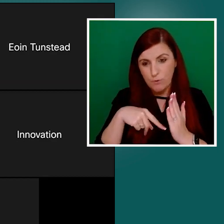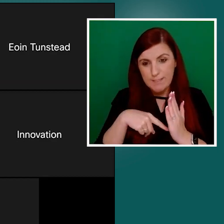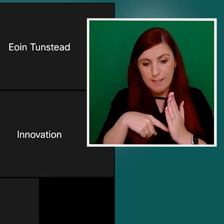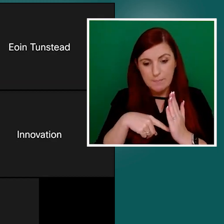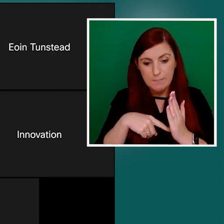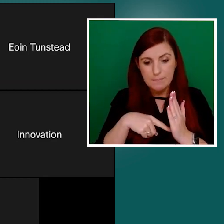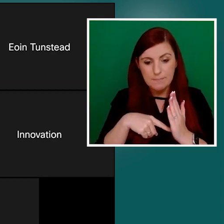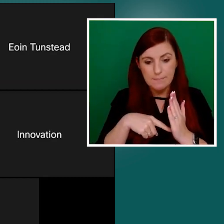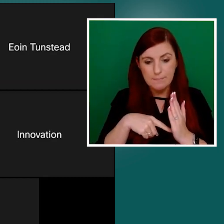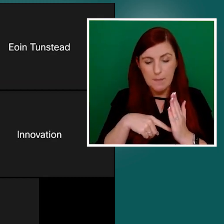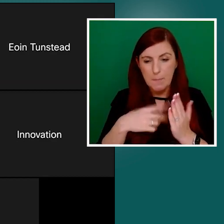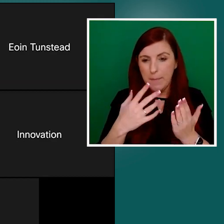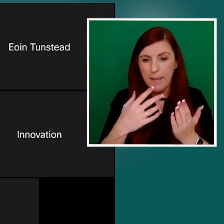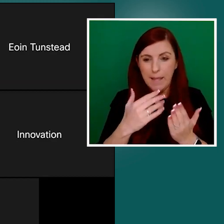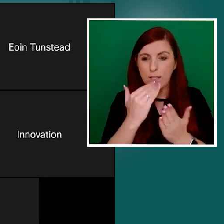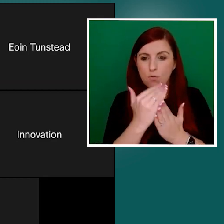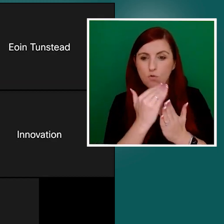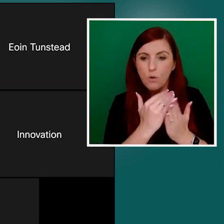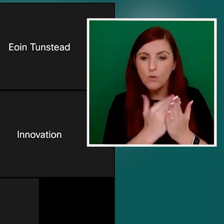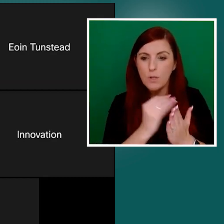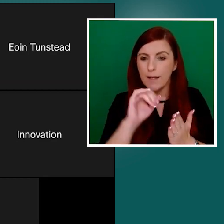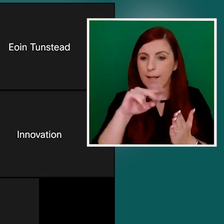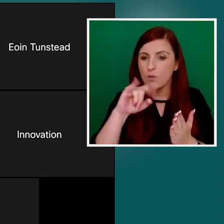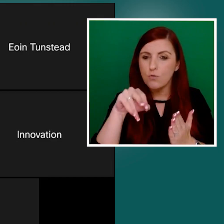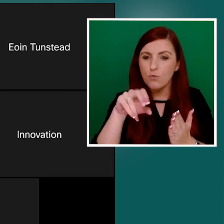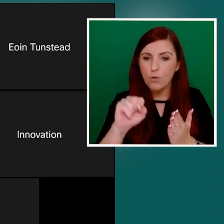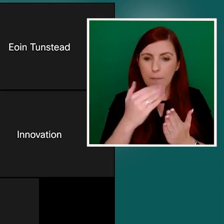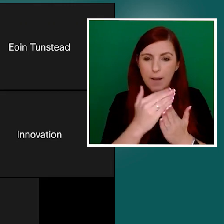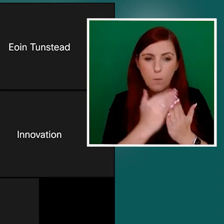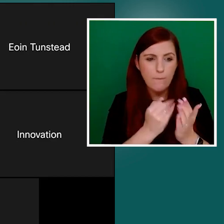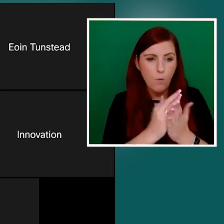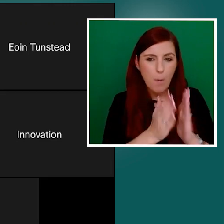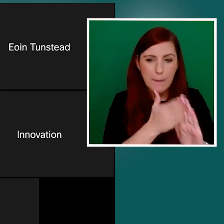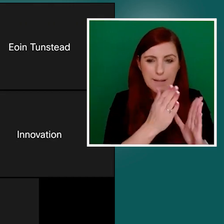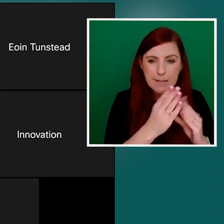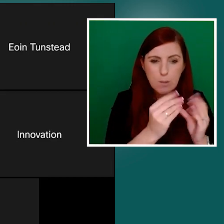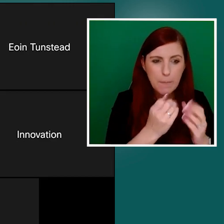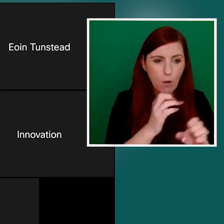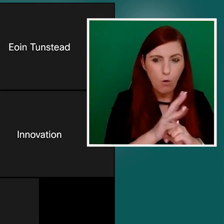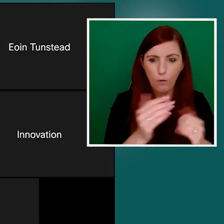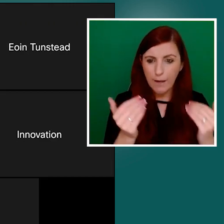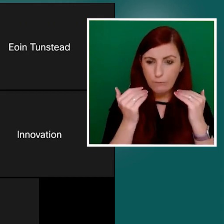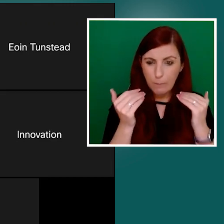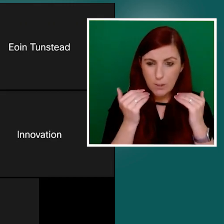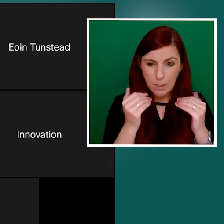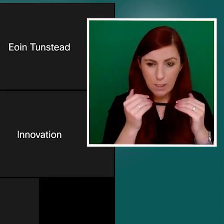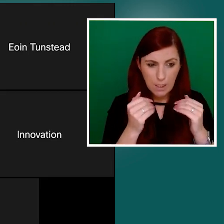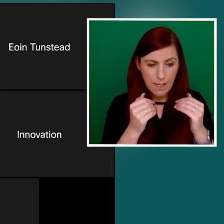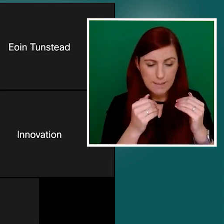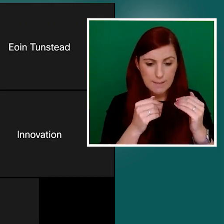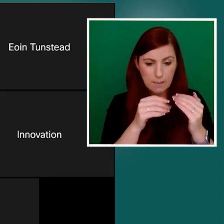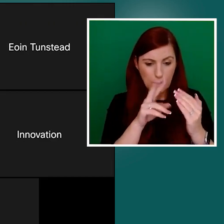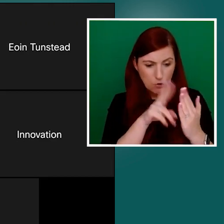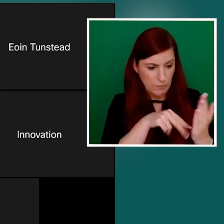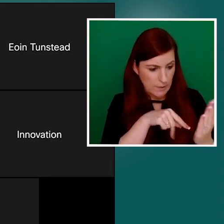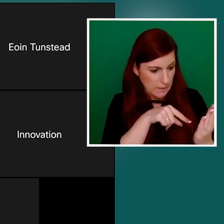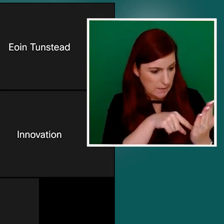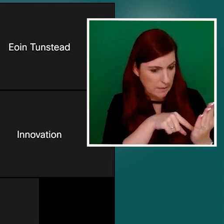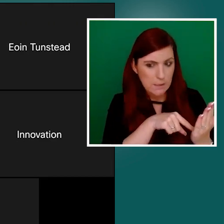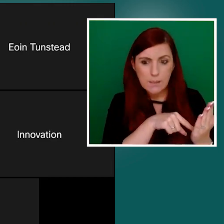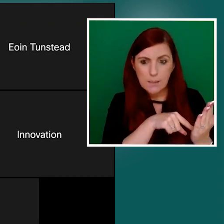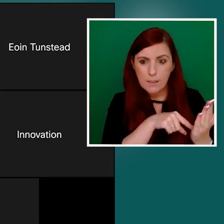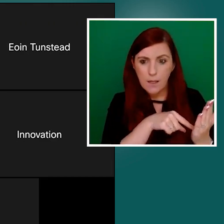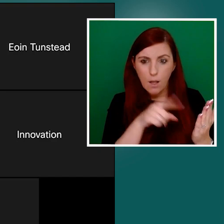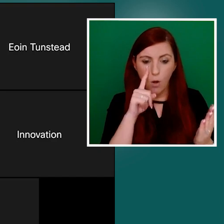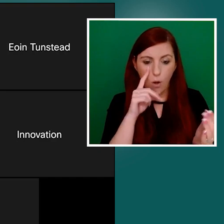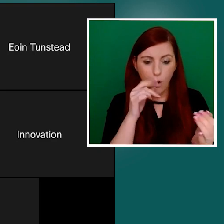manuals for products or information that was quite apparently written and developed